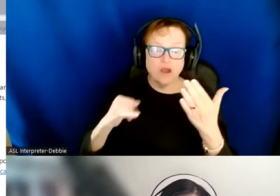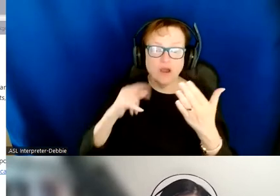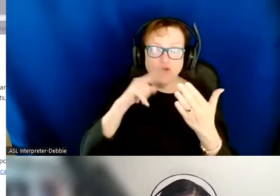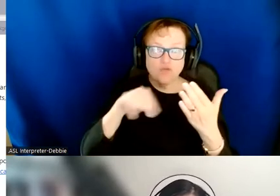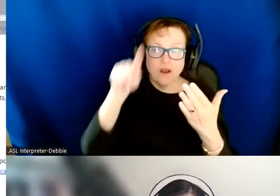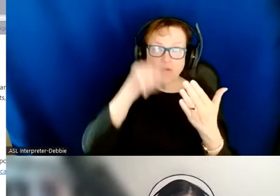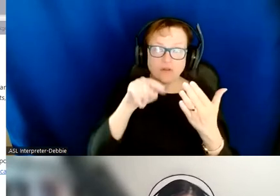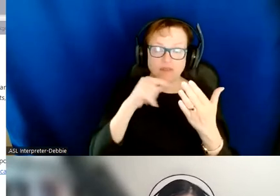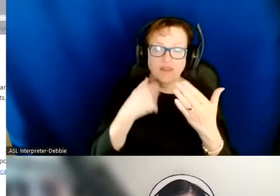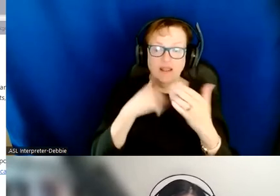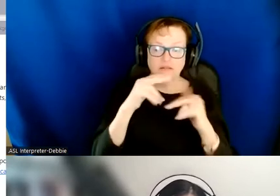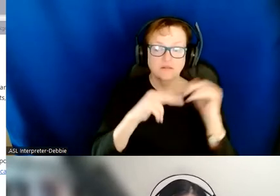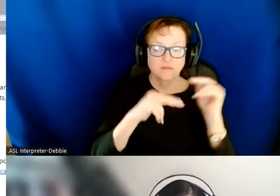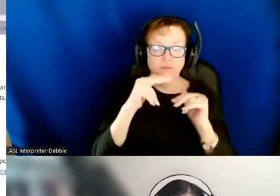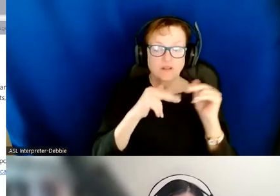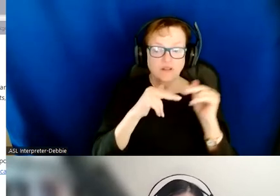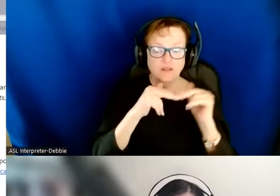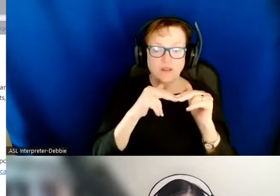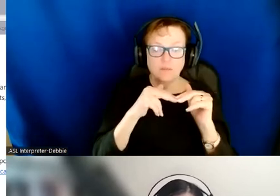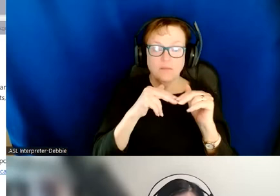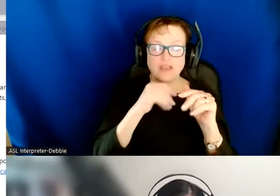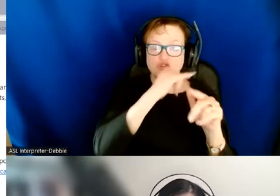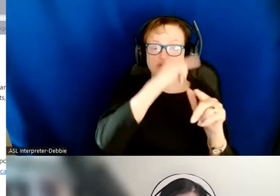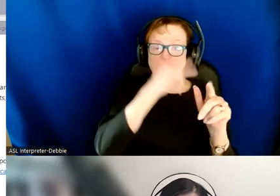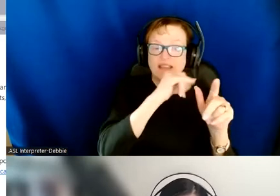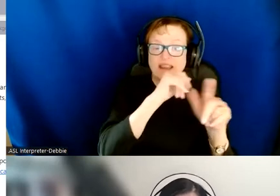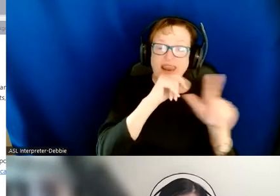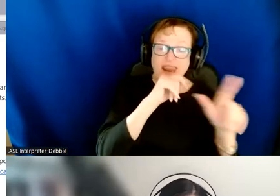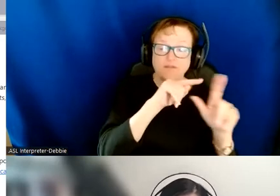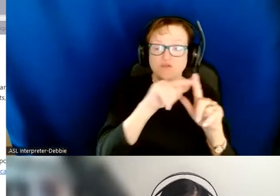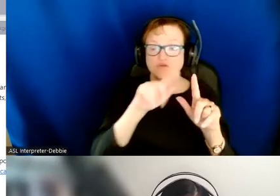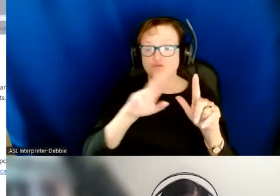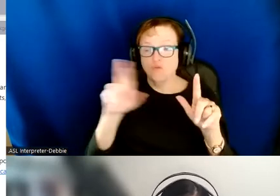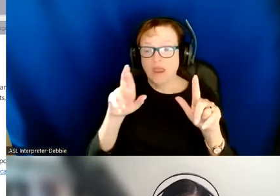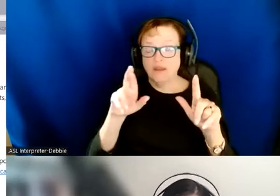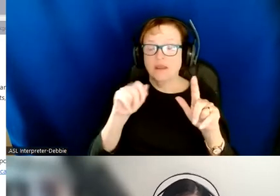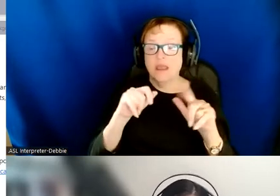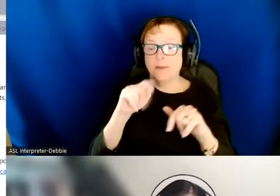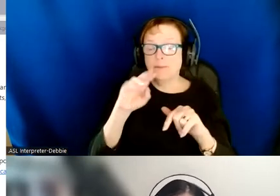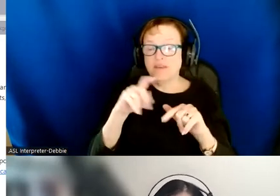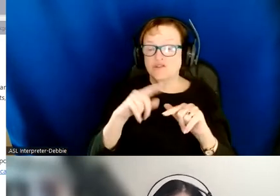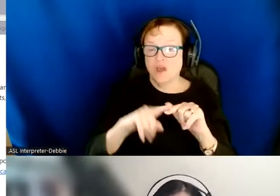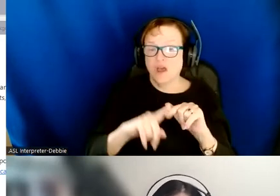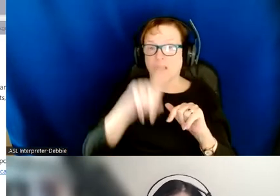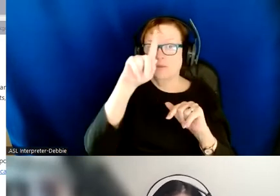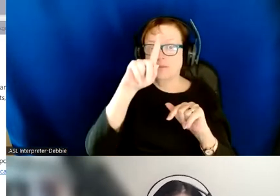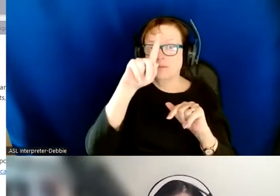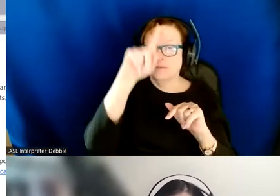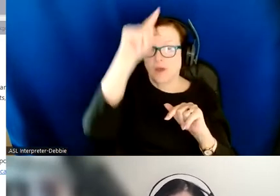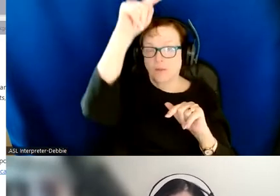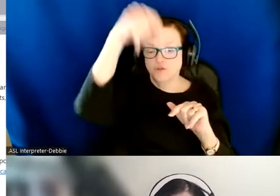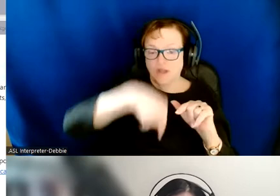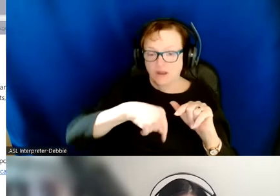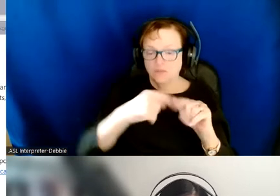contains buildings by tracing it left to right and changing pitch as it goes up to down all right and in terms of things and people